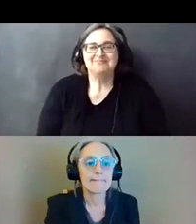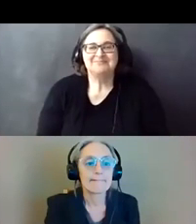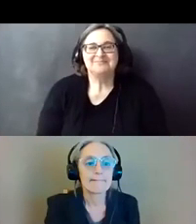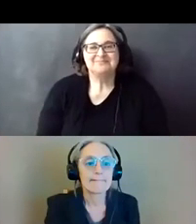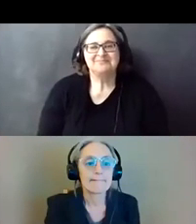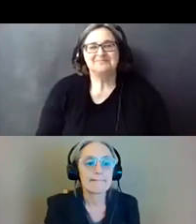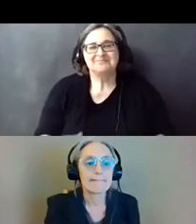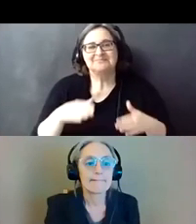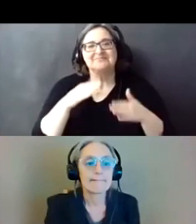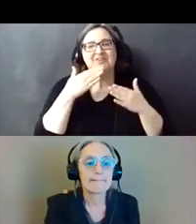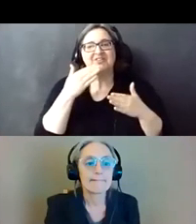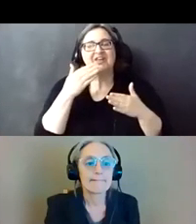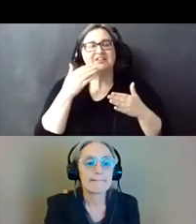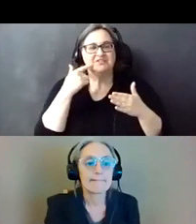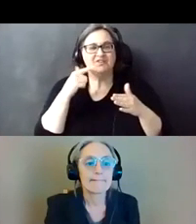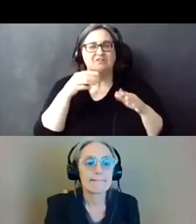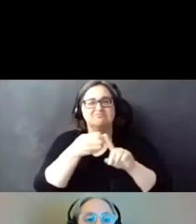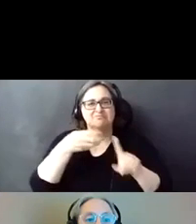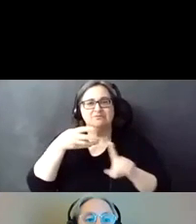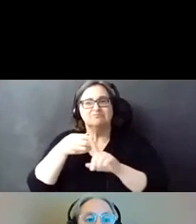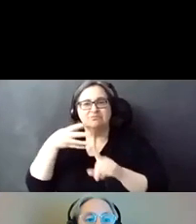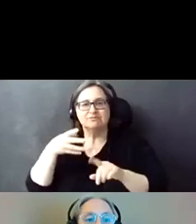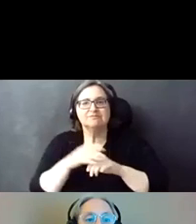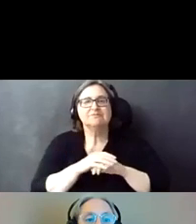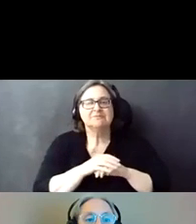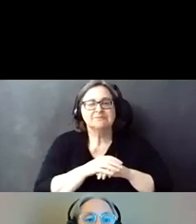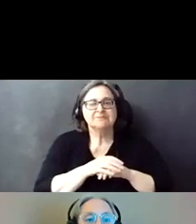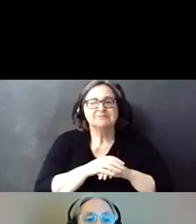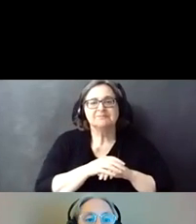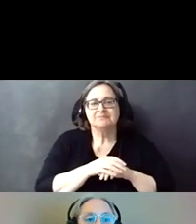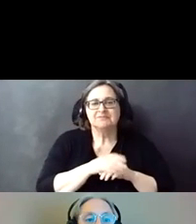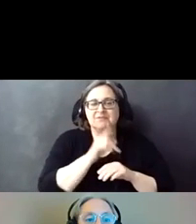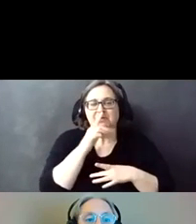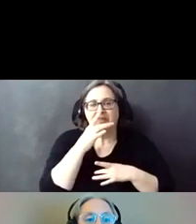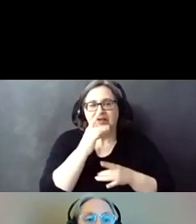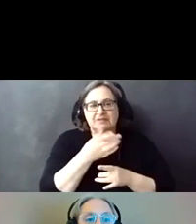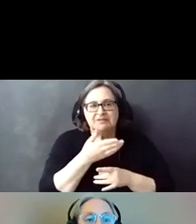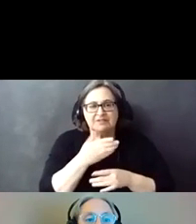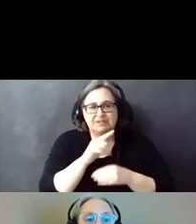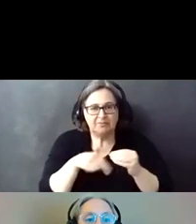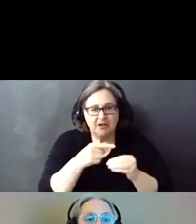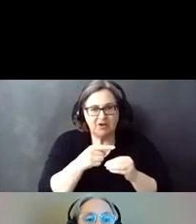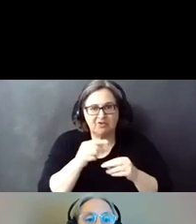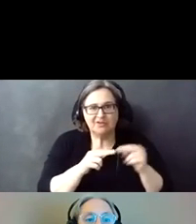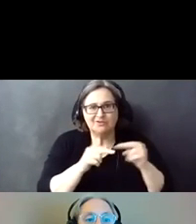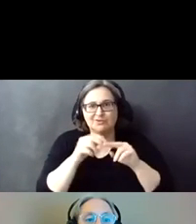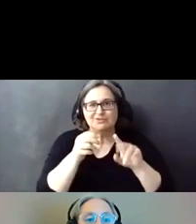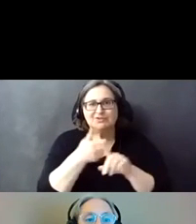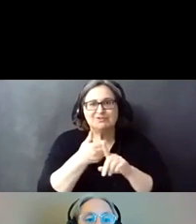thanks rob for taking through us a lot of the detail and a lot of the really interesting things about the construction itself